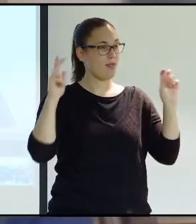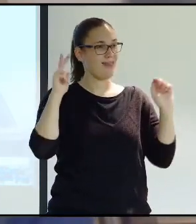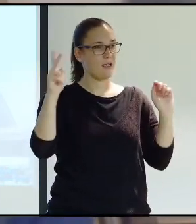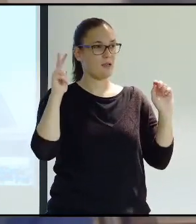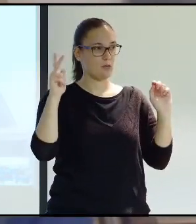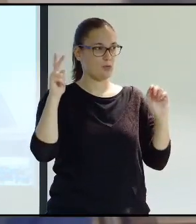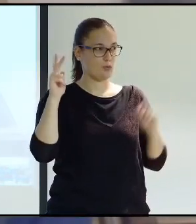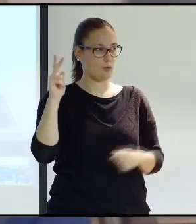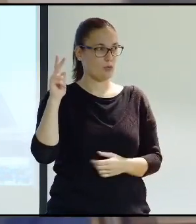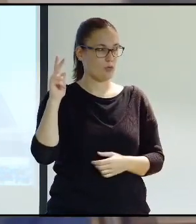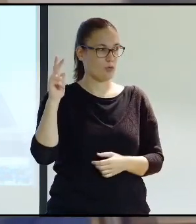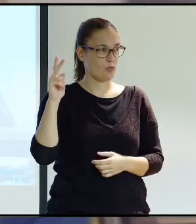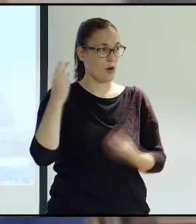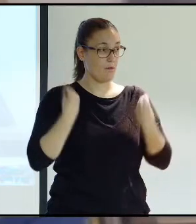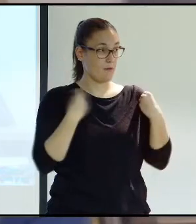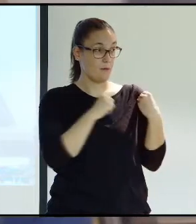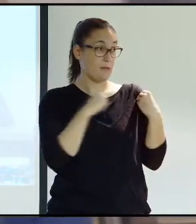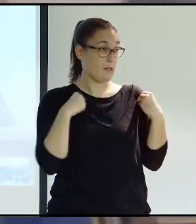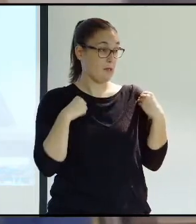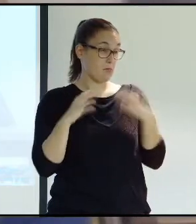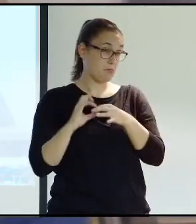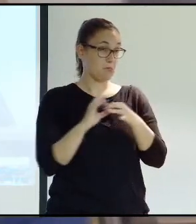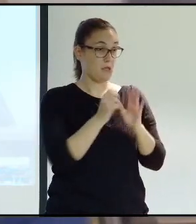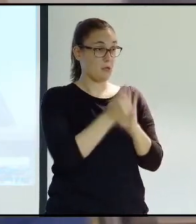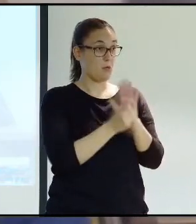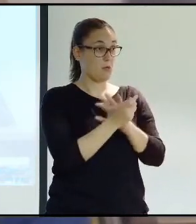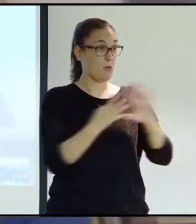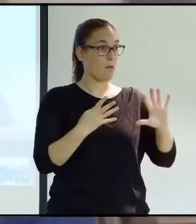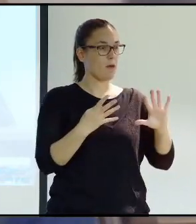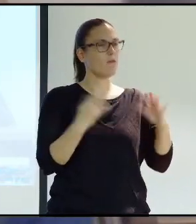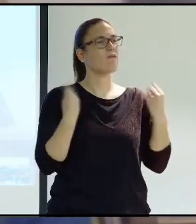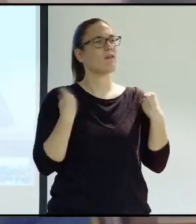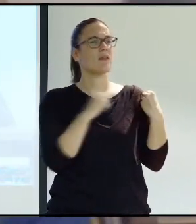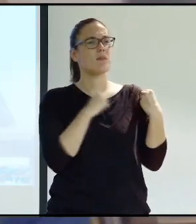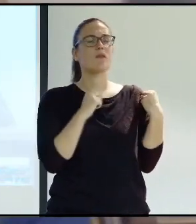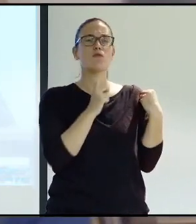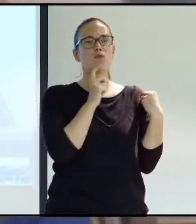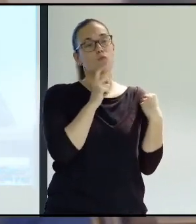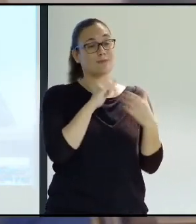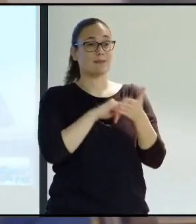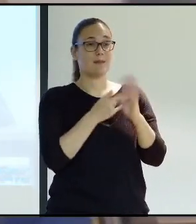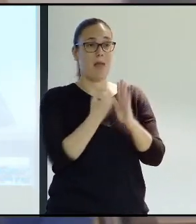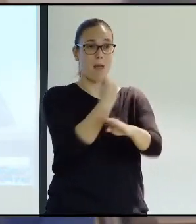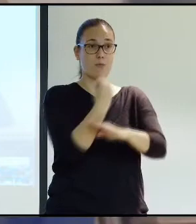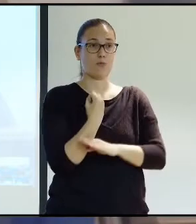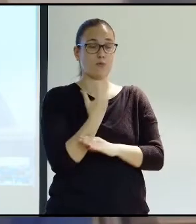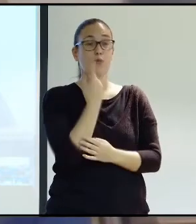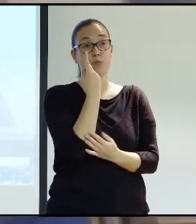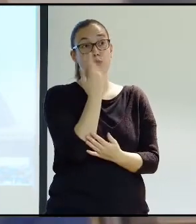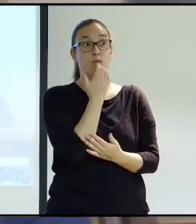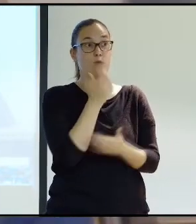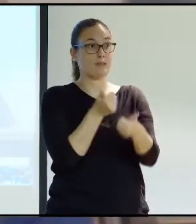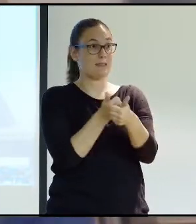people having the right to an independent life through